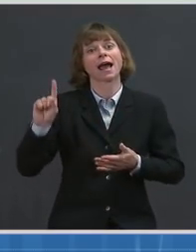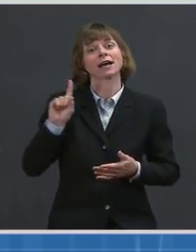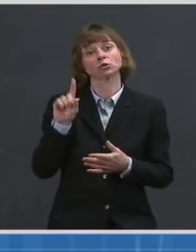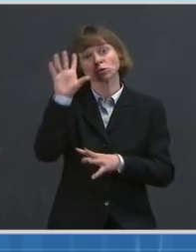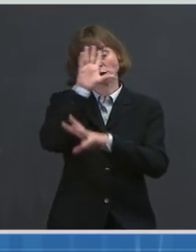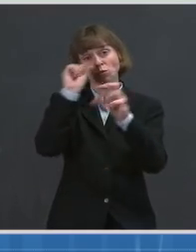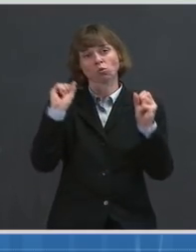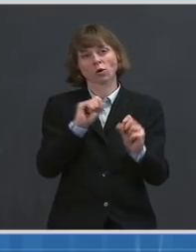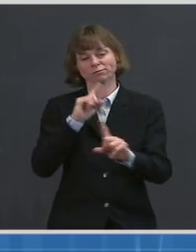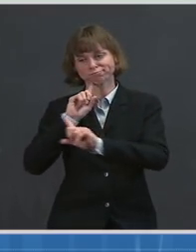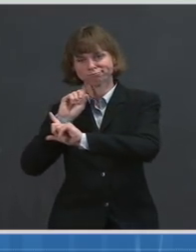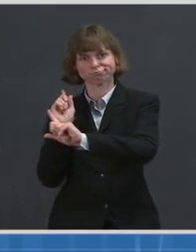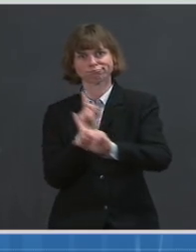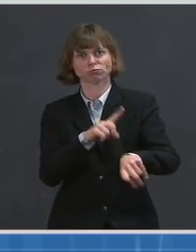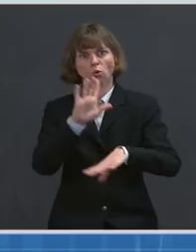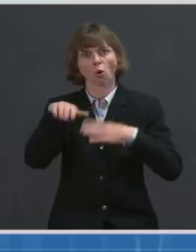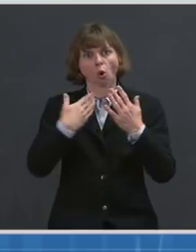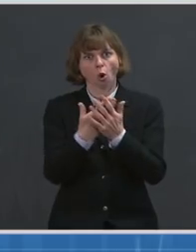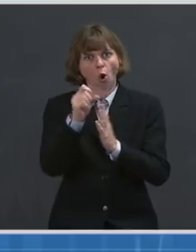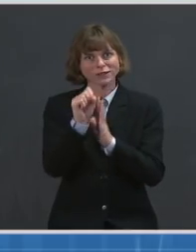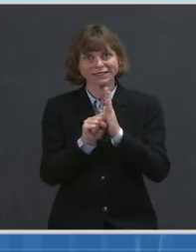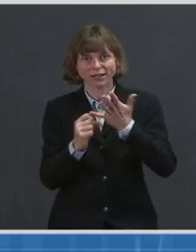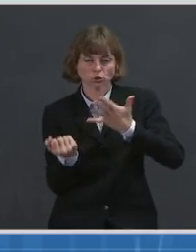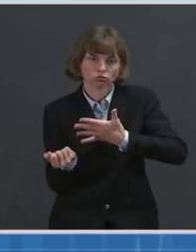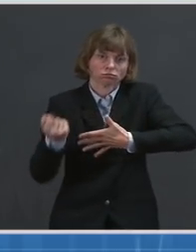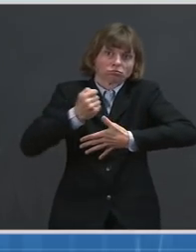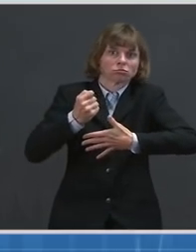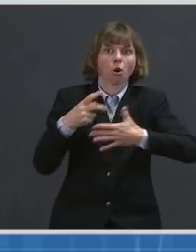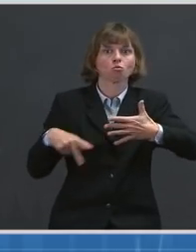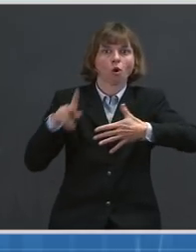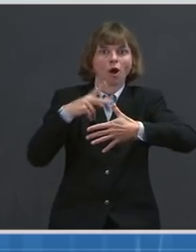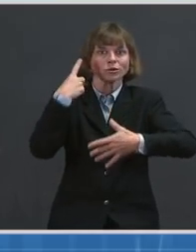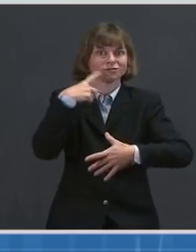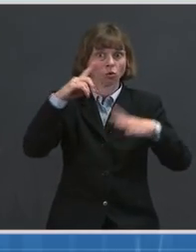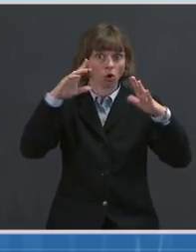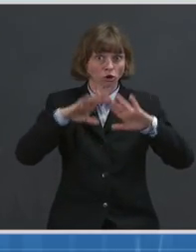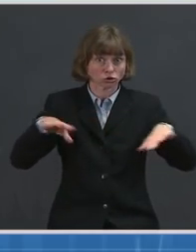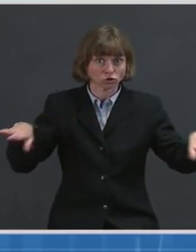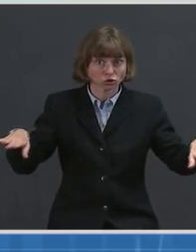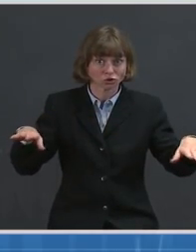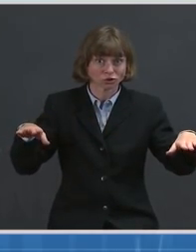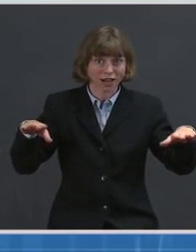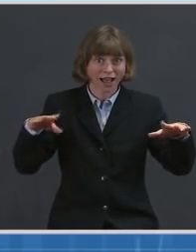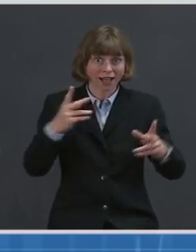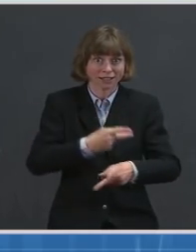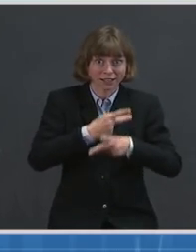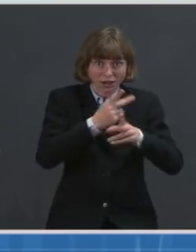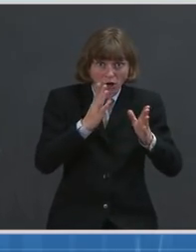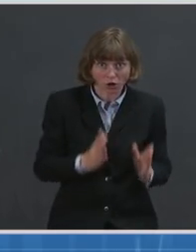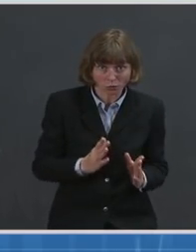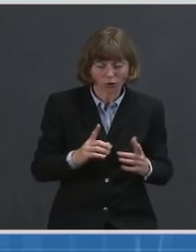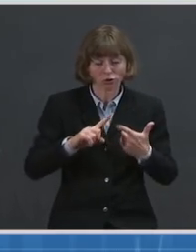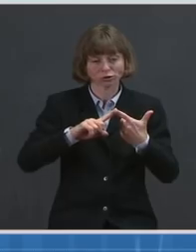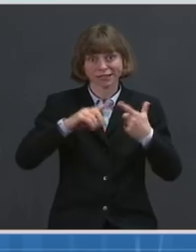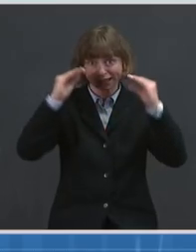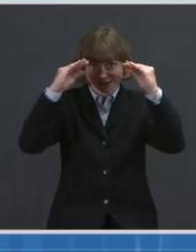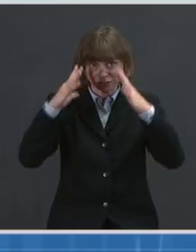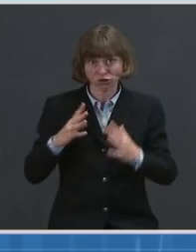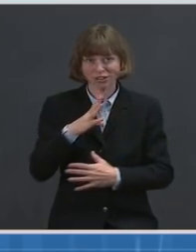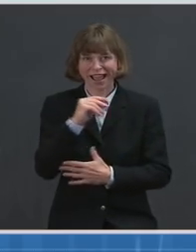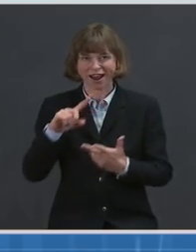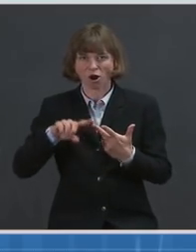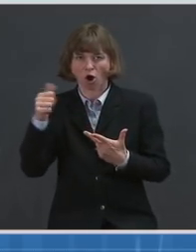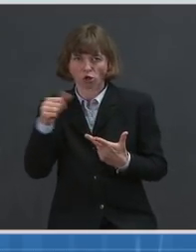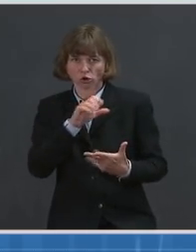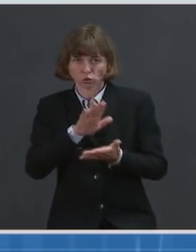prioritize child care workers as well as K-through-12 teachers and school staff for COVID-19 vaccination in